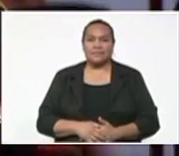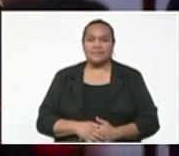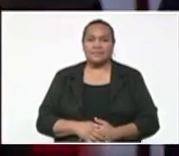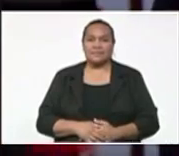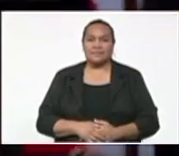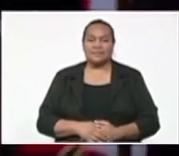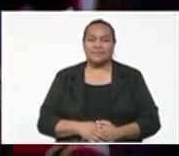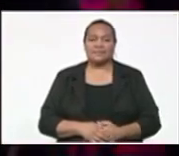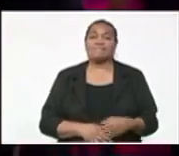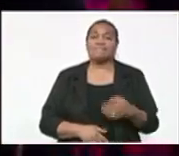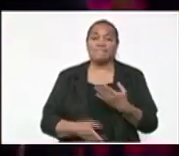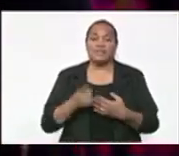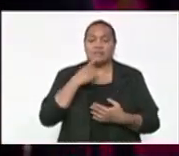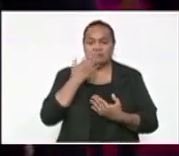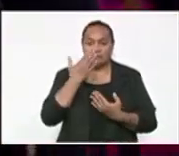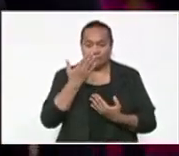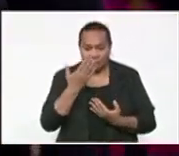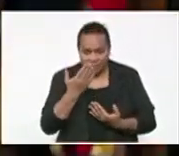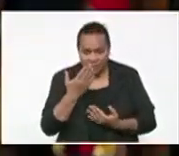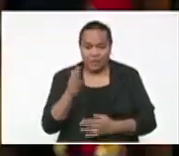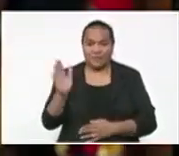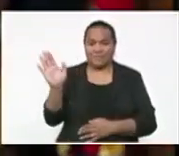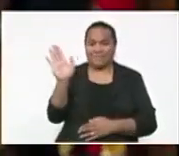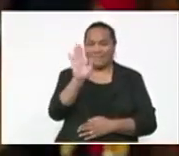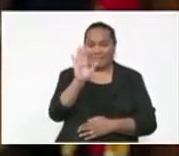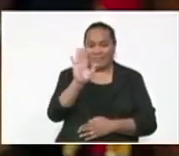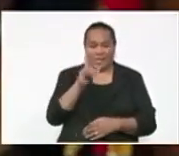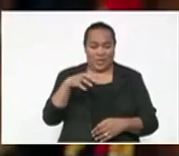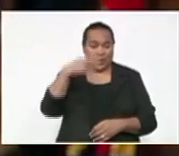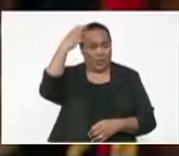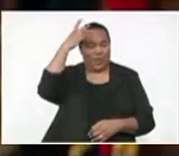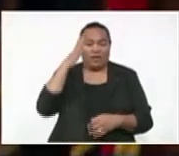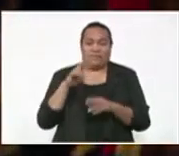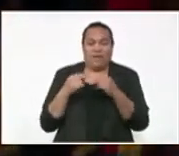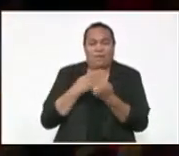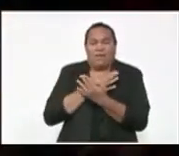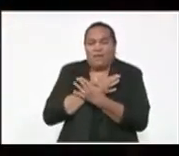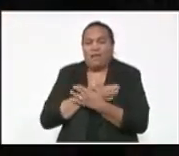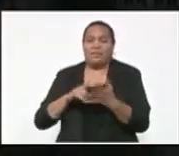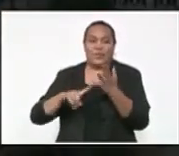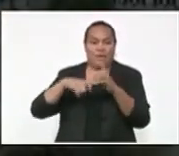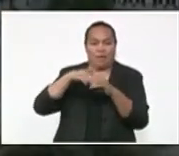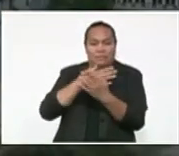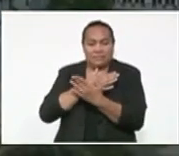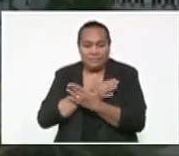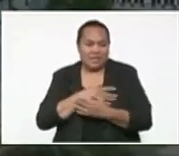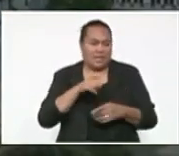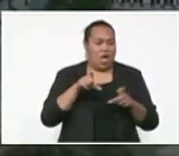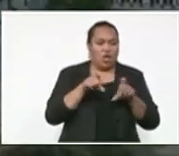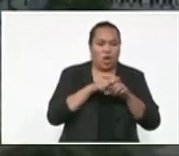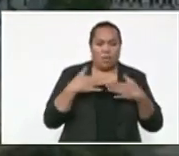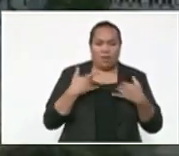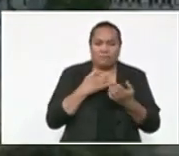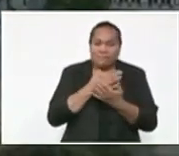A fitting tribute and farewell to a Queen who's loved by her family, the U.K. and the Commonwealth. Mary